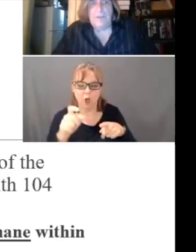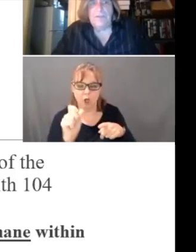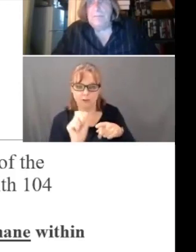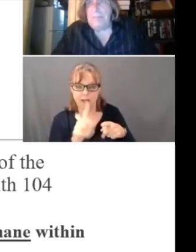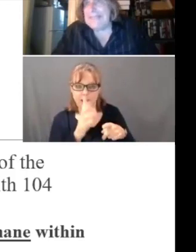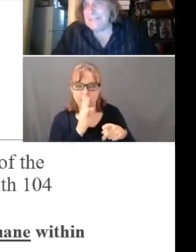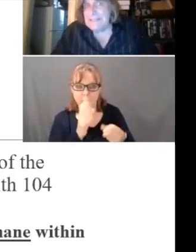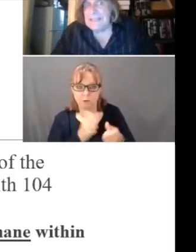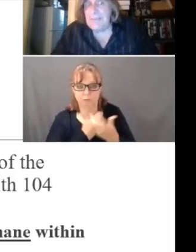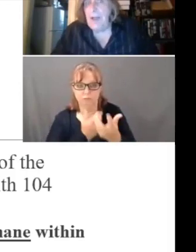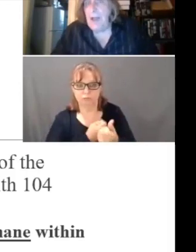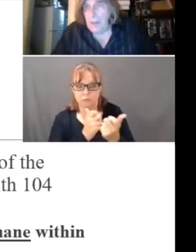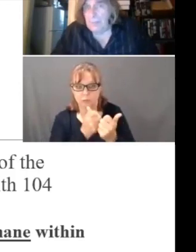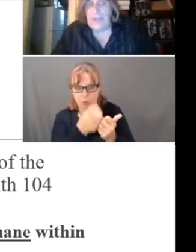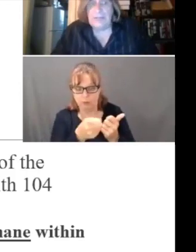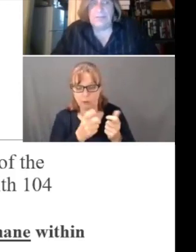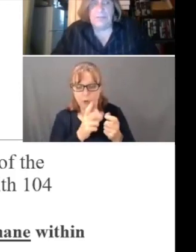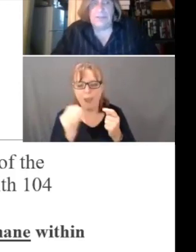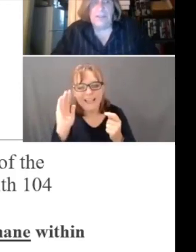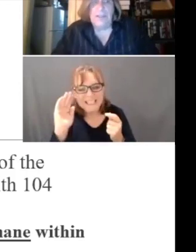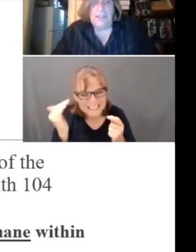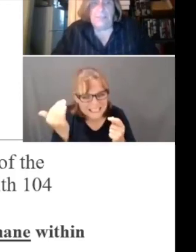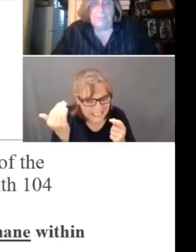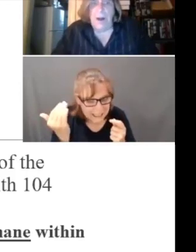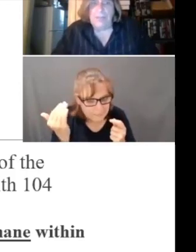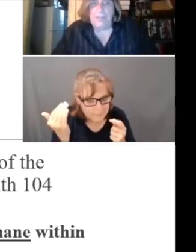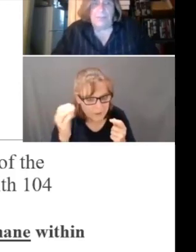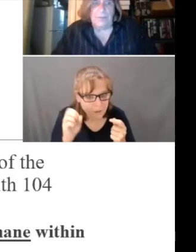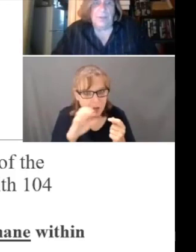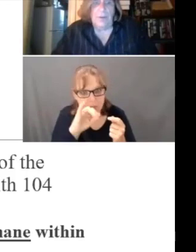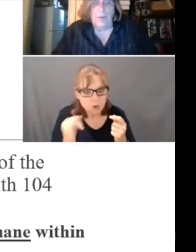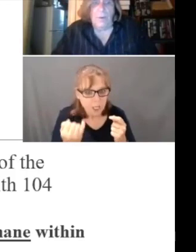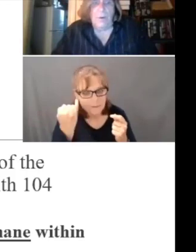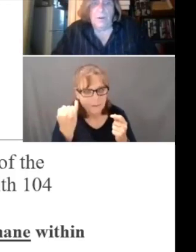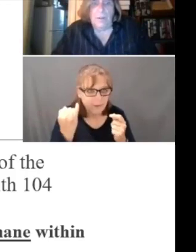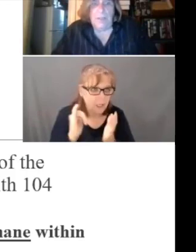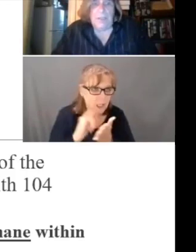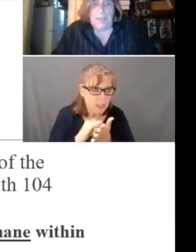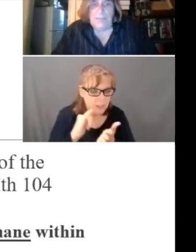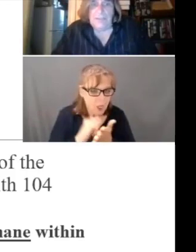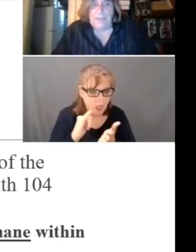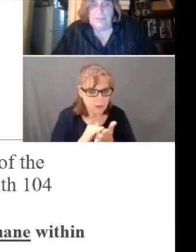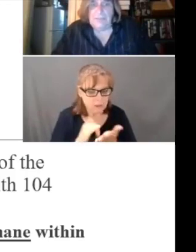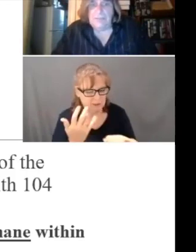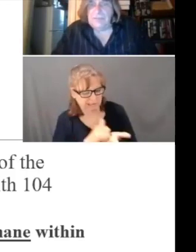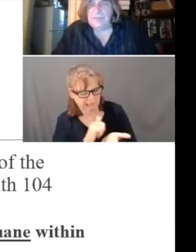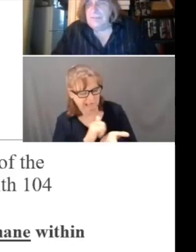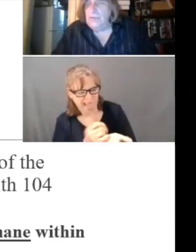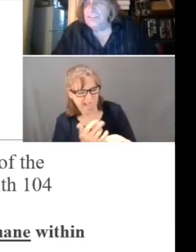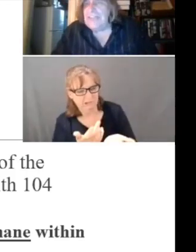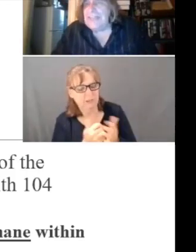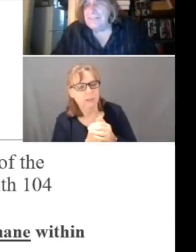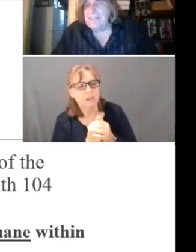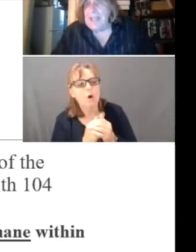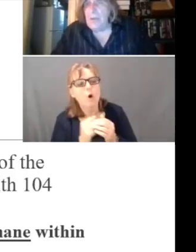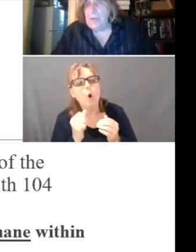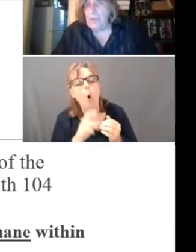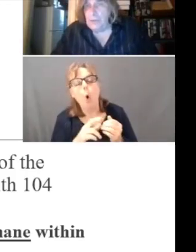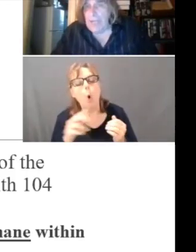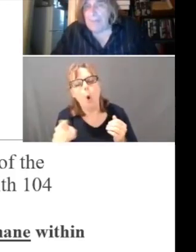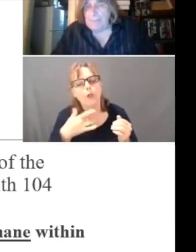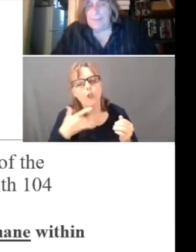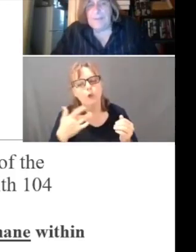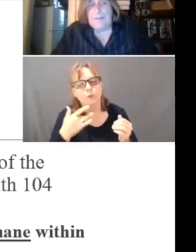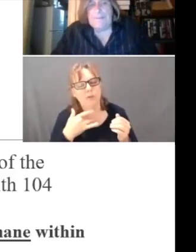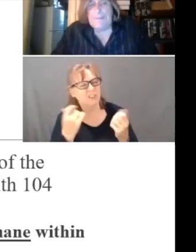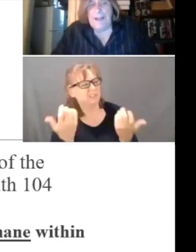something which may seem objectively impossible, or it just, you just can't see how it